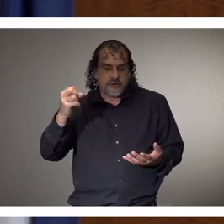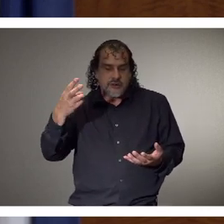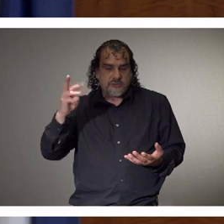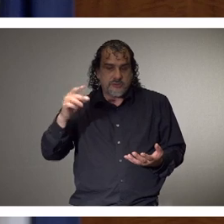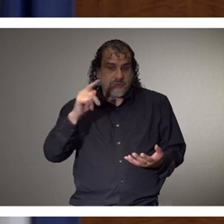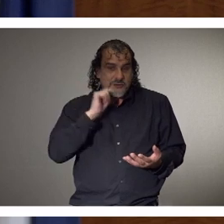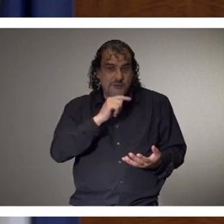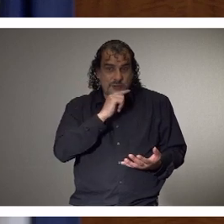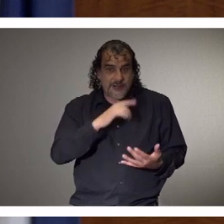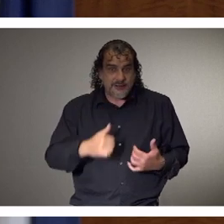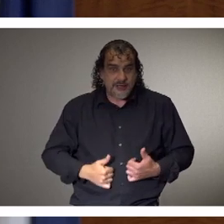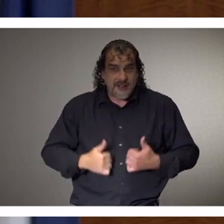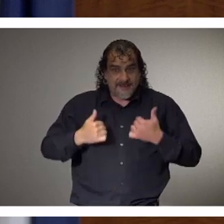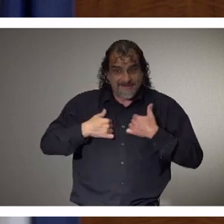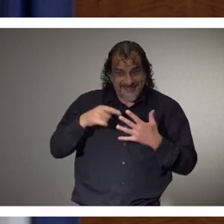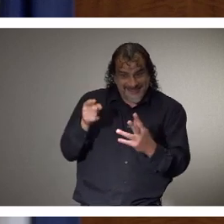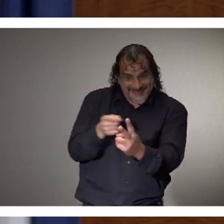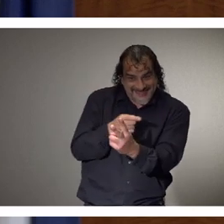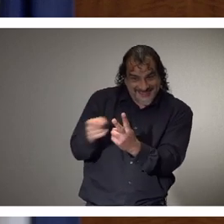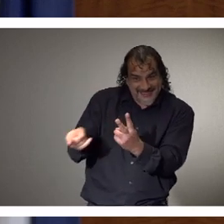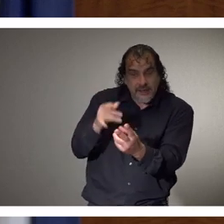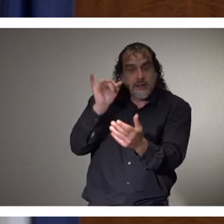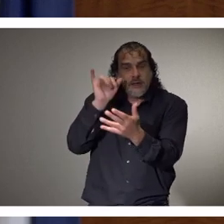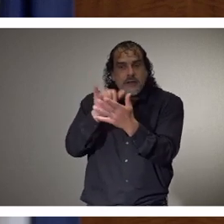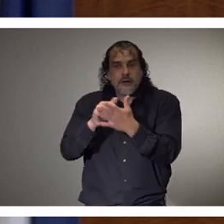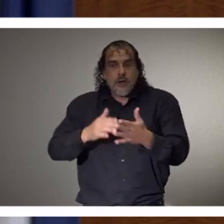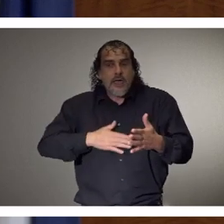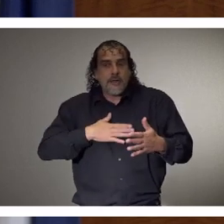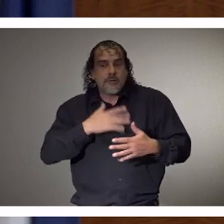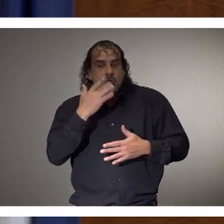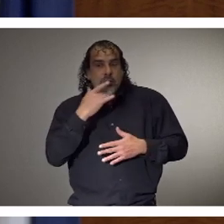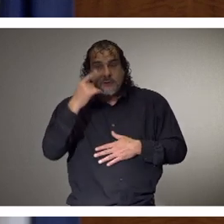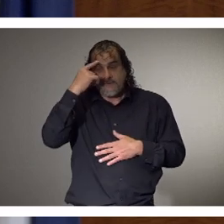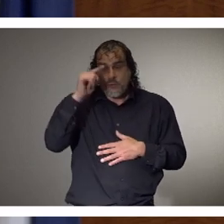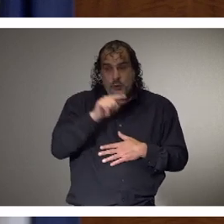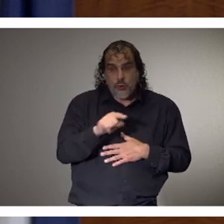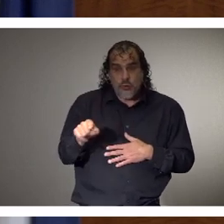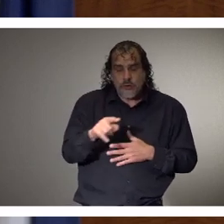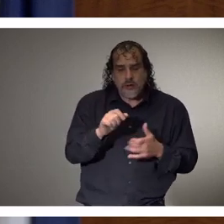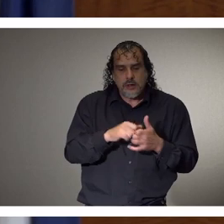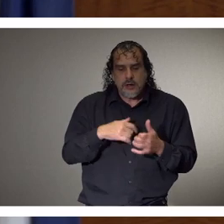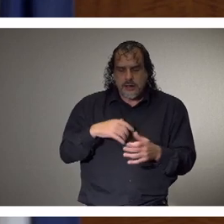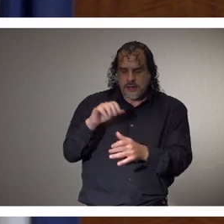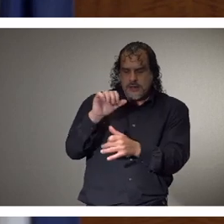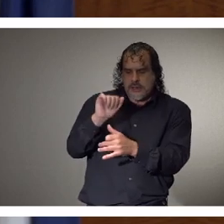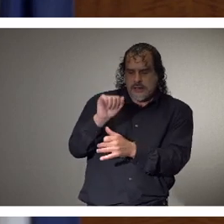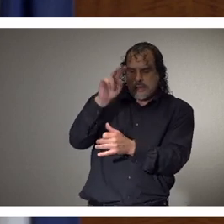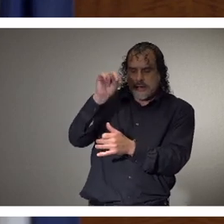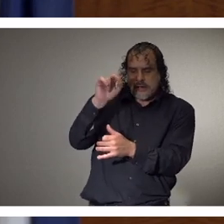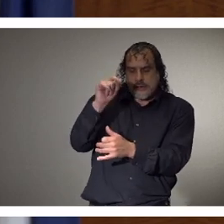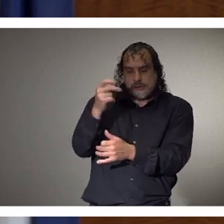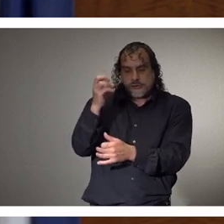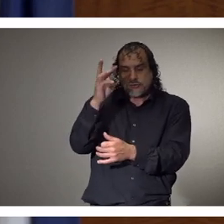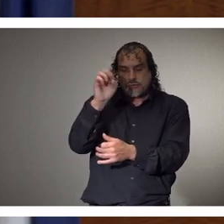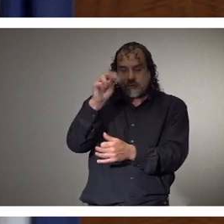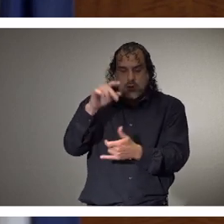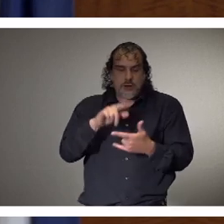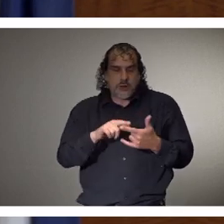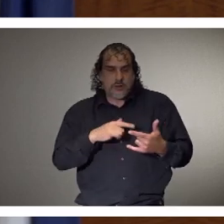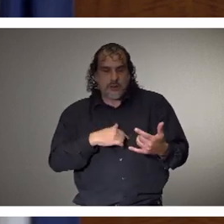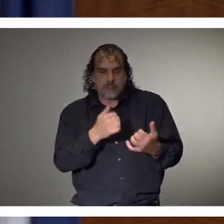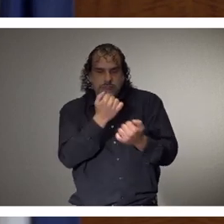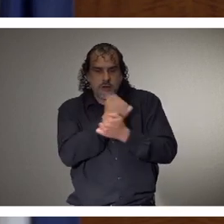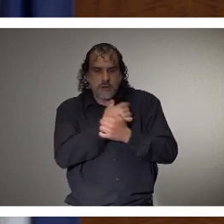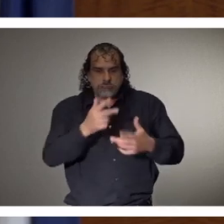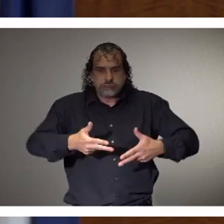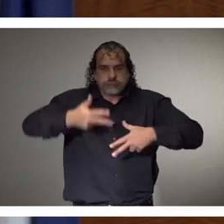survivors. Congratulations. Happy birthday, we're praying for you. To Antoine Washington, loves monster trucks. To Miley